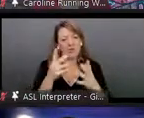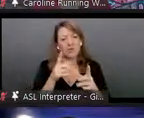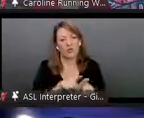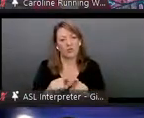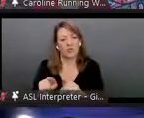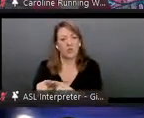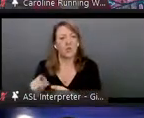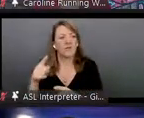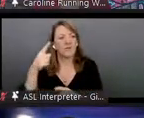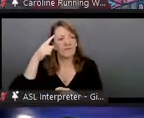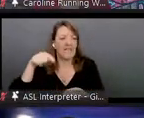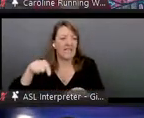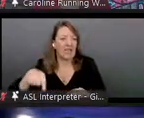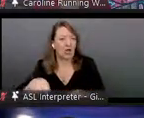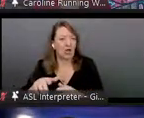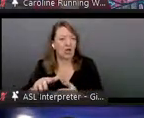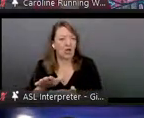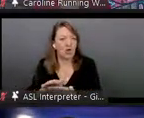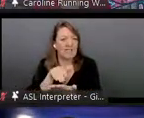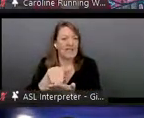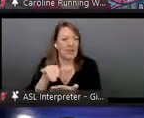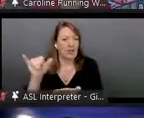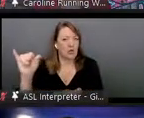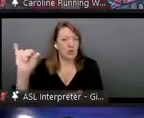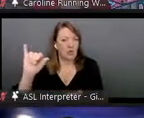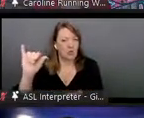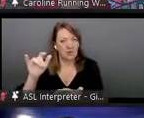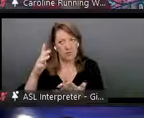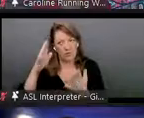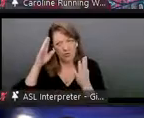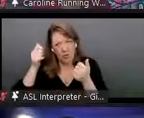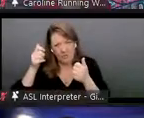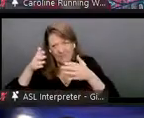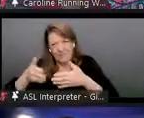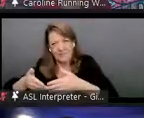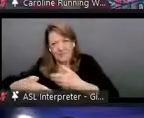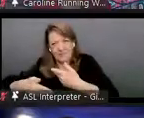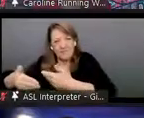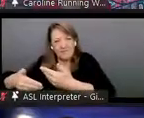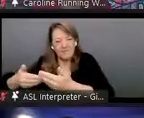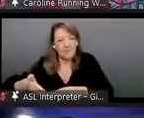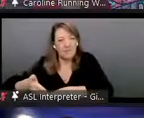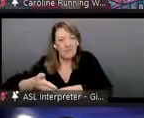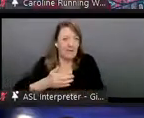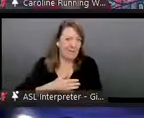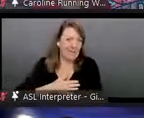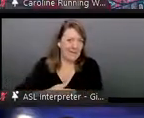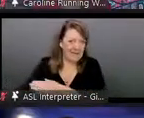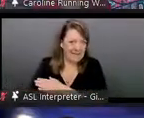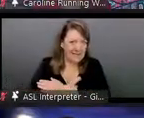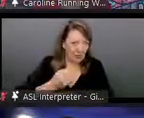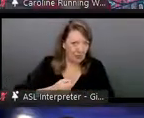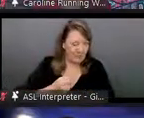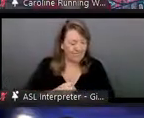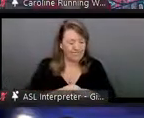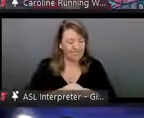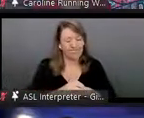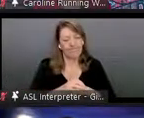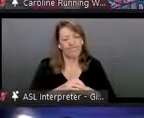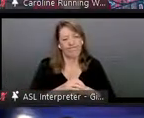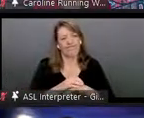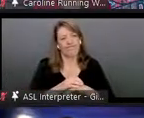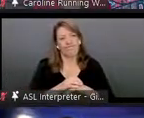here in New Zealand. And that's something that we're working on fixing, uh, in my day job. Um, but, uh,